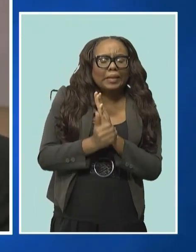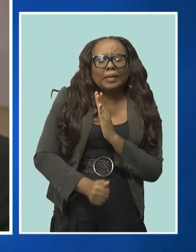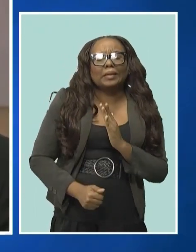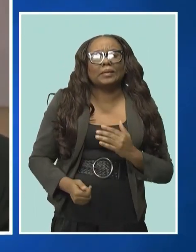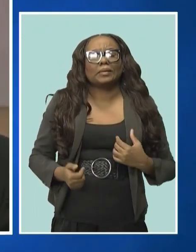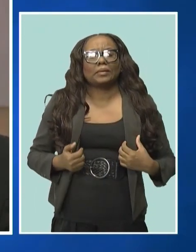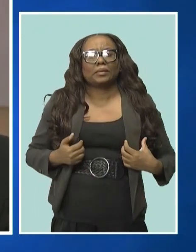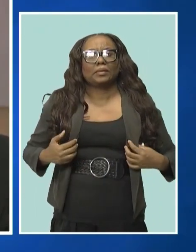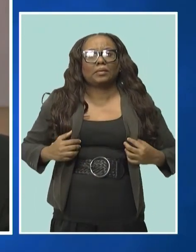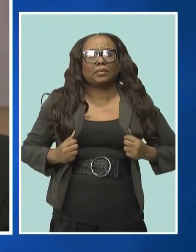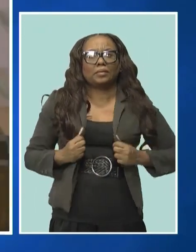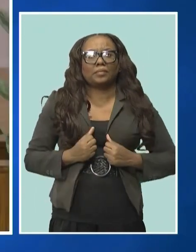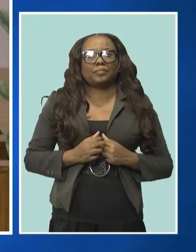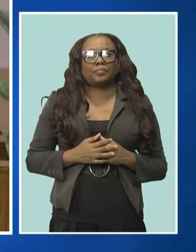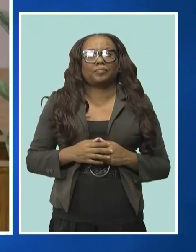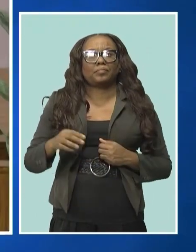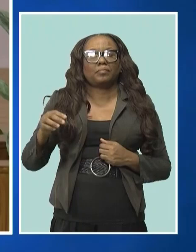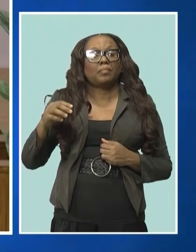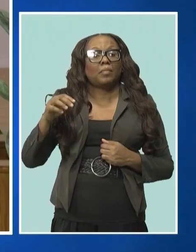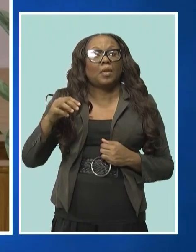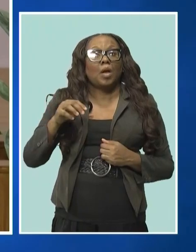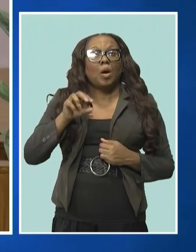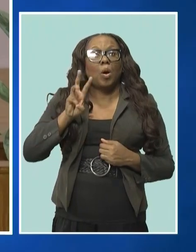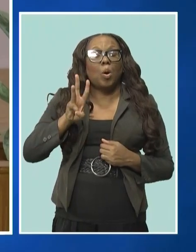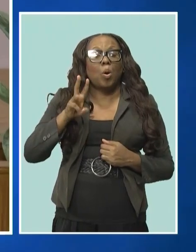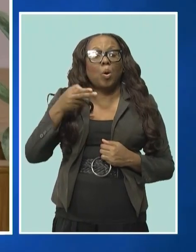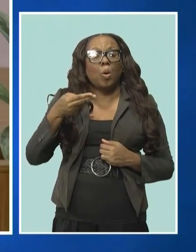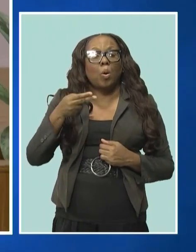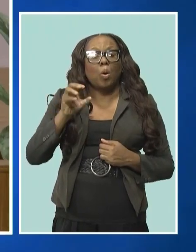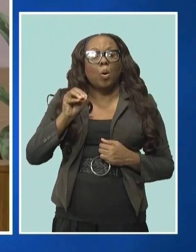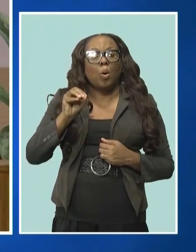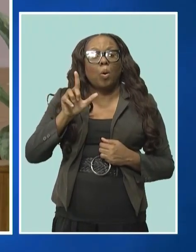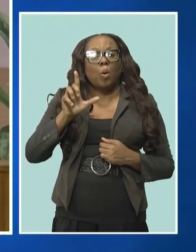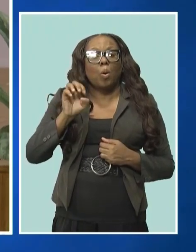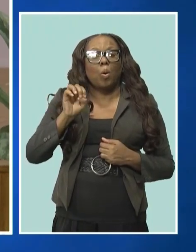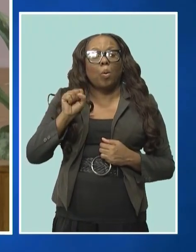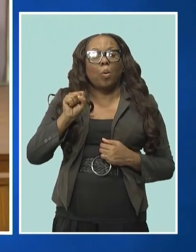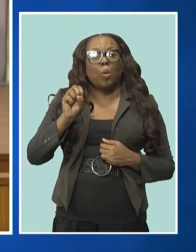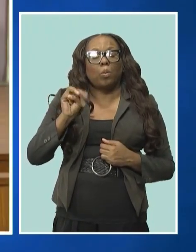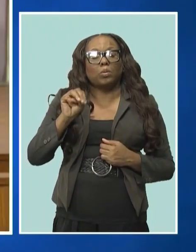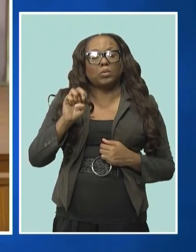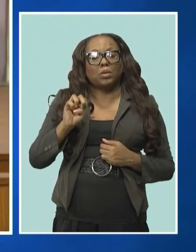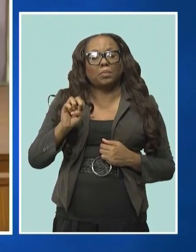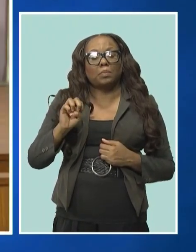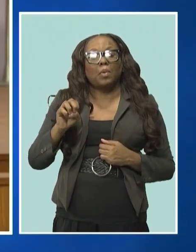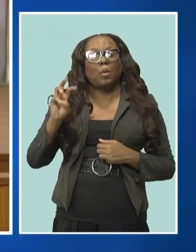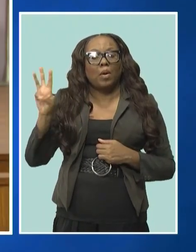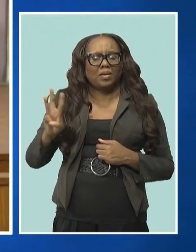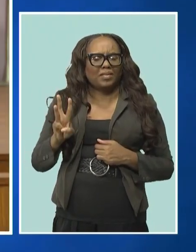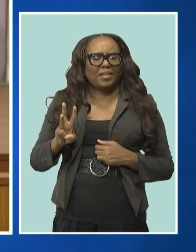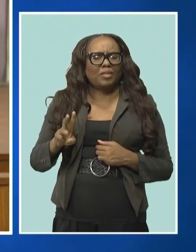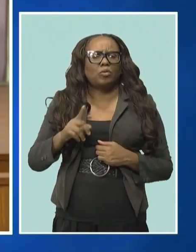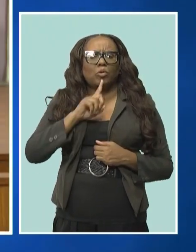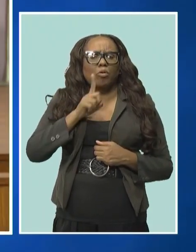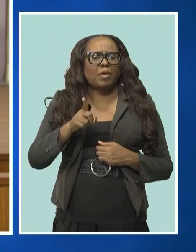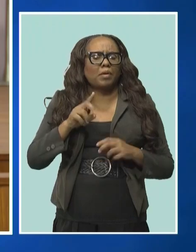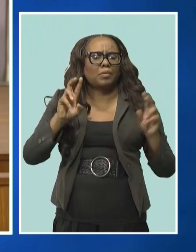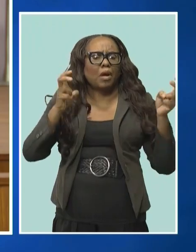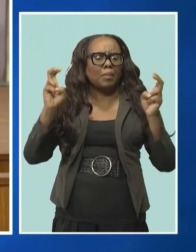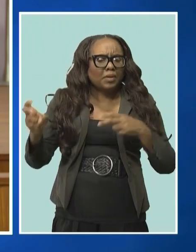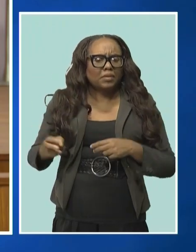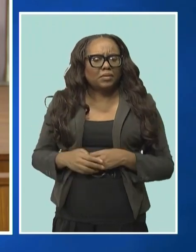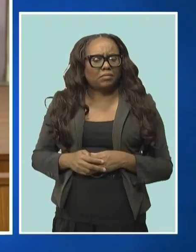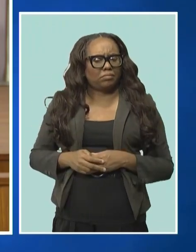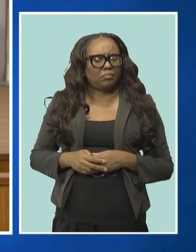also wholesome Wednesdays, where we get to discuss real topics, keep it real, with our young people. You know, some young people don't